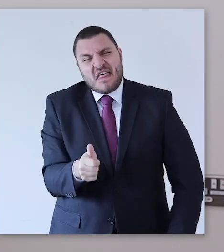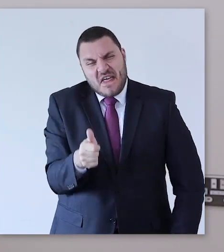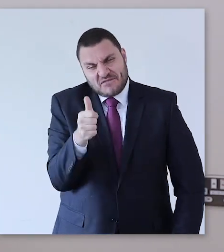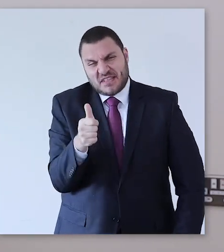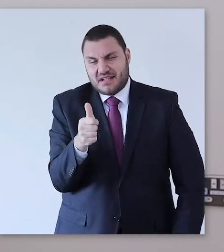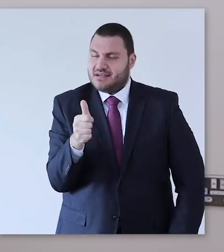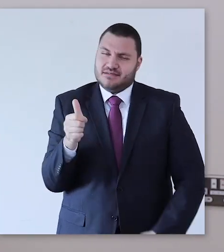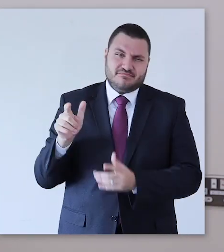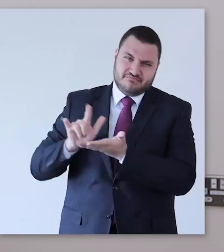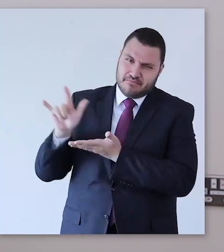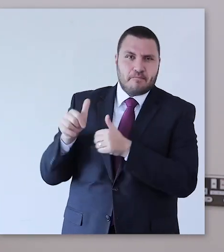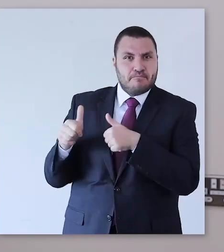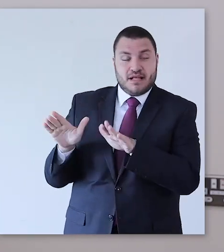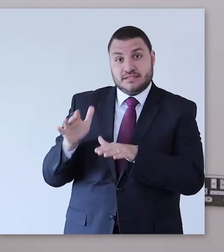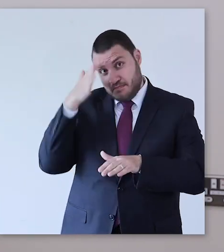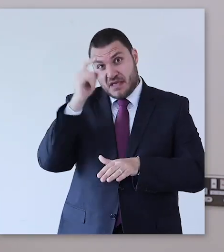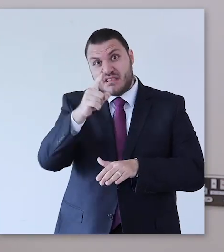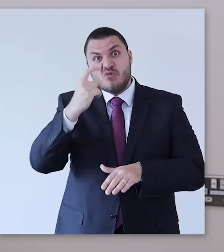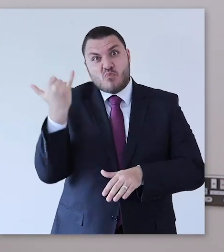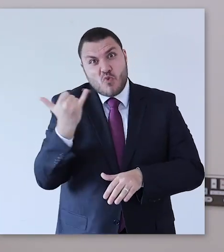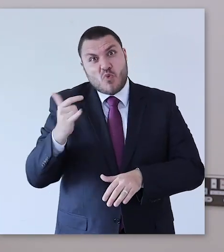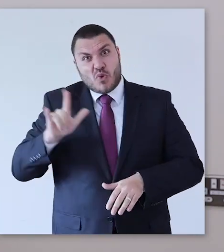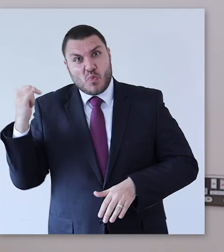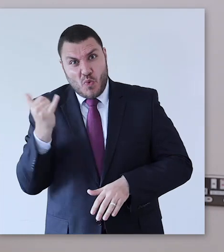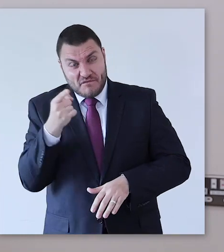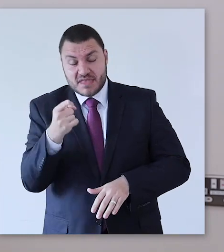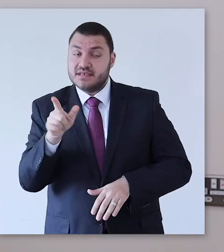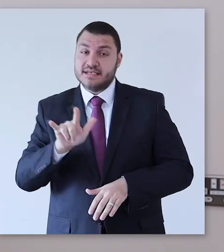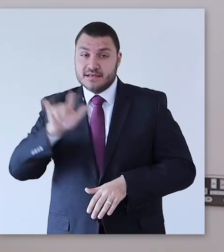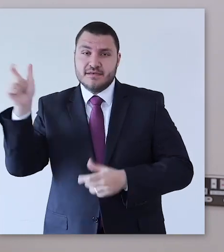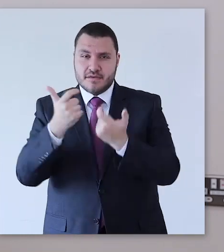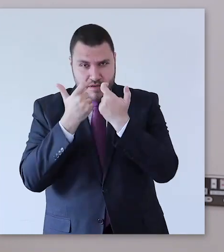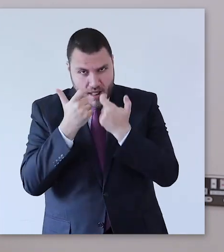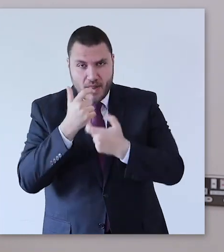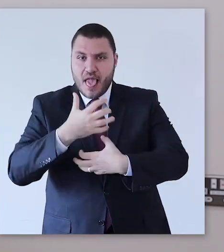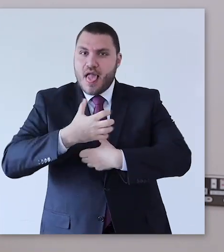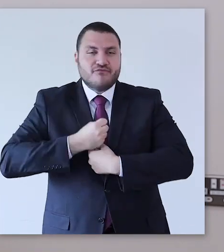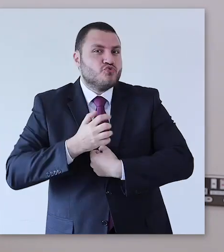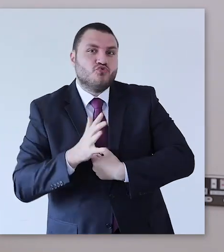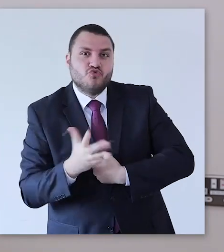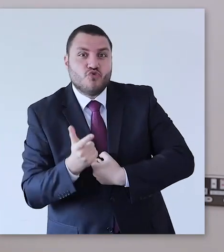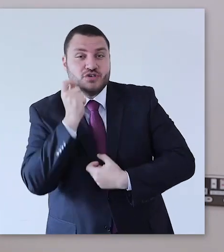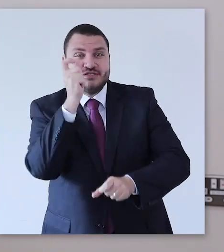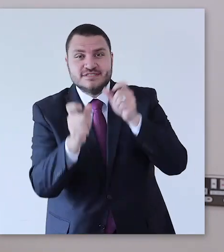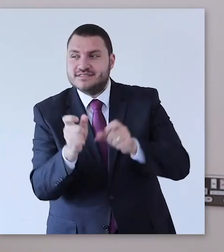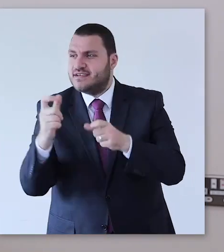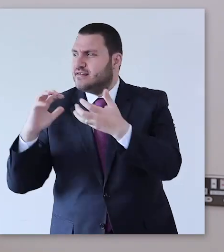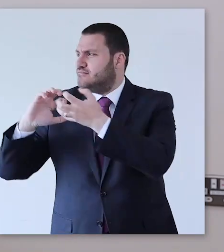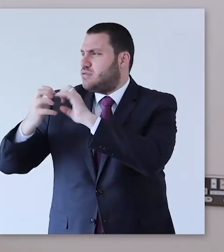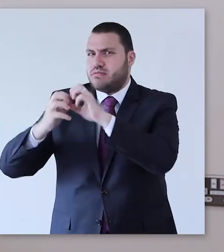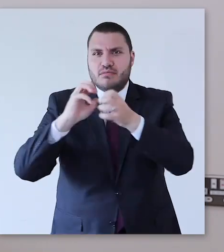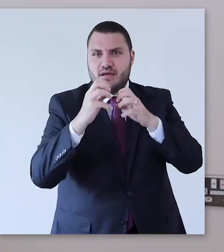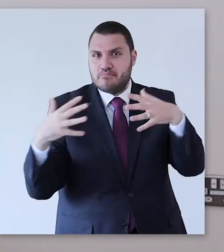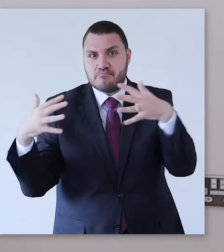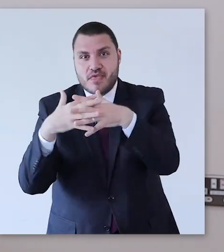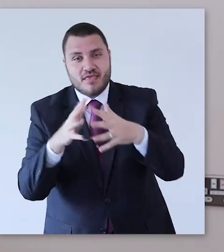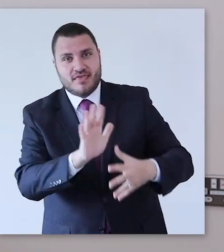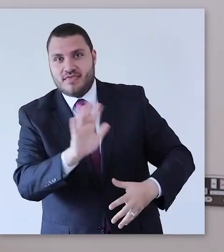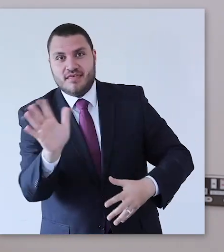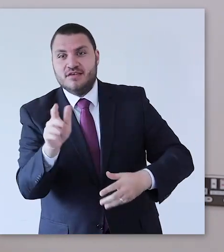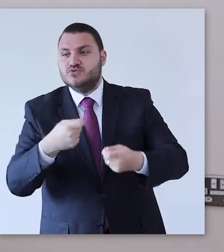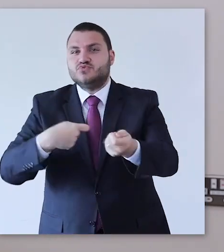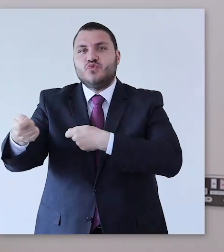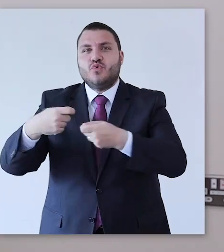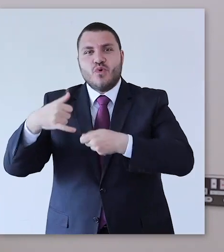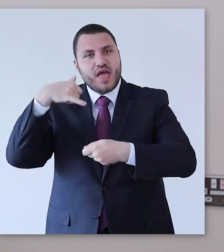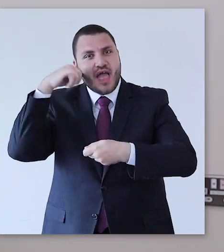from catching the corona virus? The new corona virus is by avoiding the travel to China. Unnecessary travel